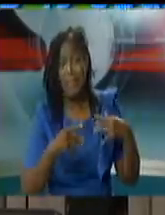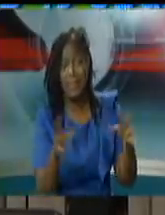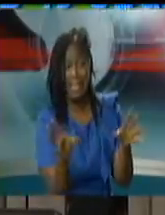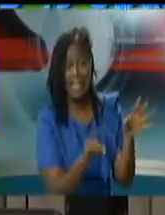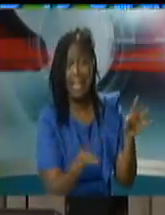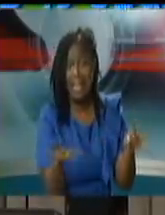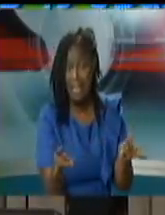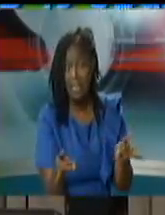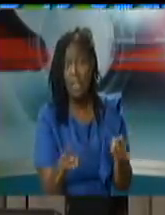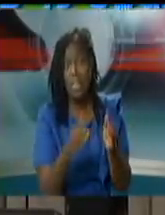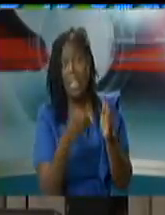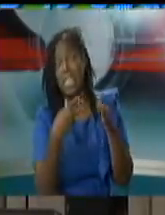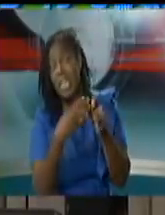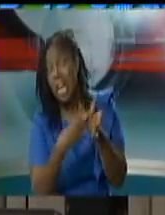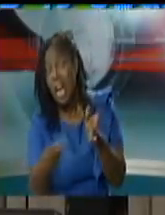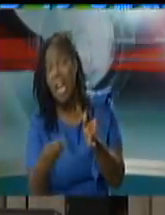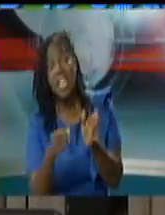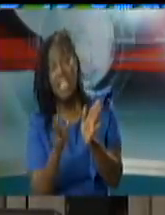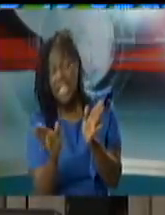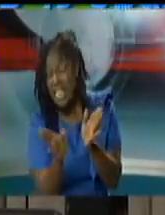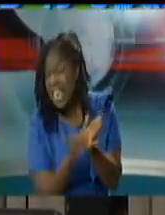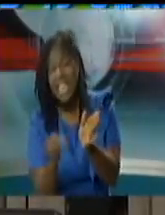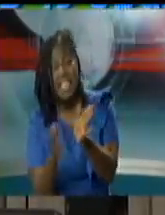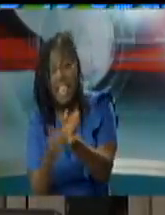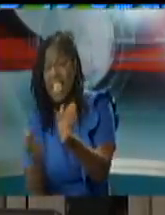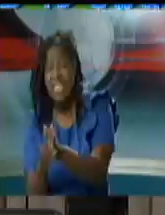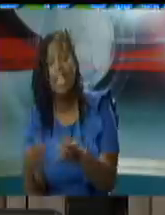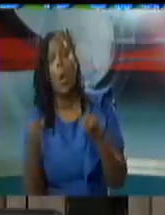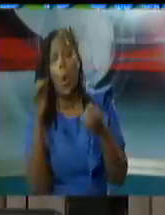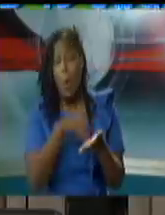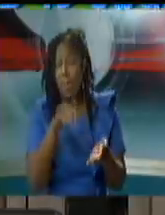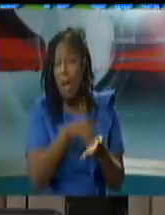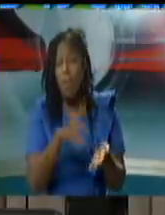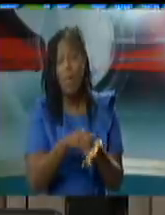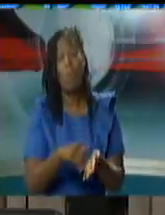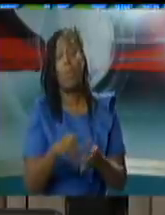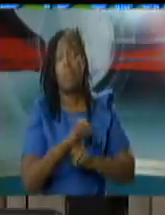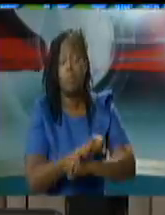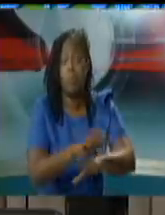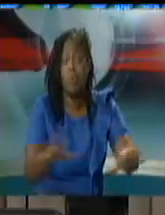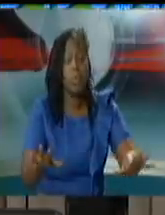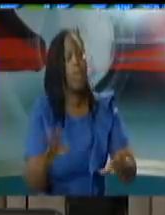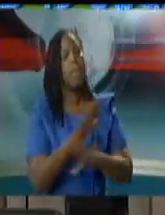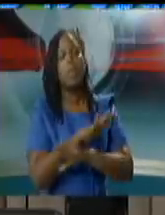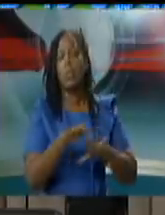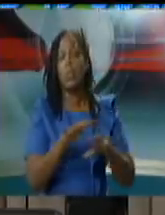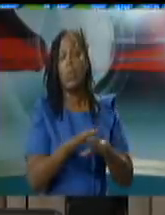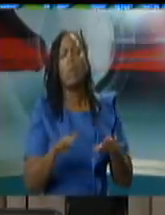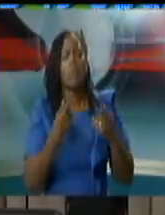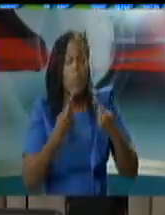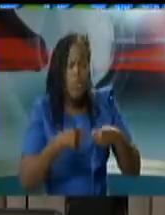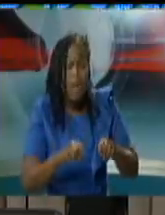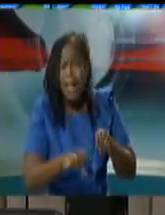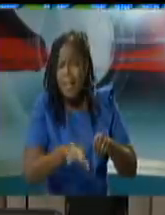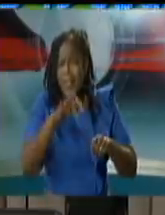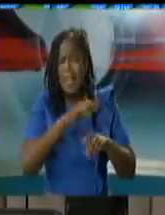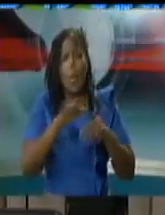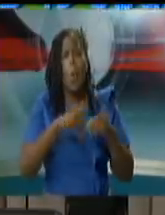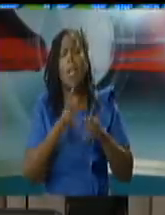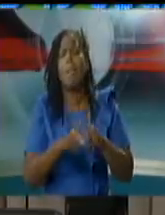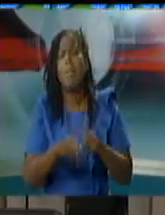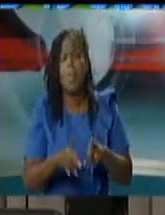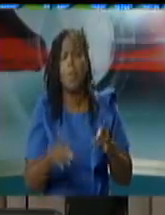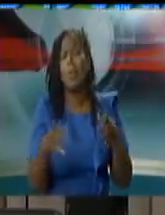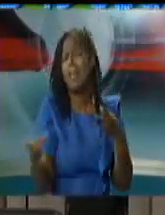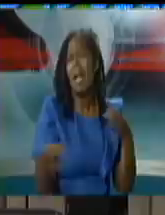part of the question for the map it is our intention to bring dr avery heinz once again at least once a week we have had the